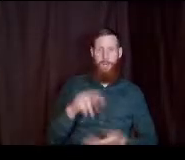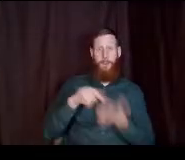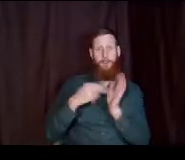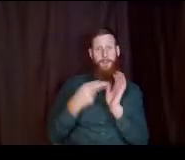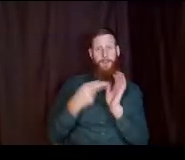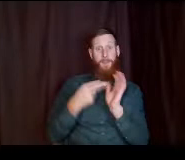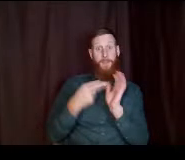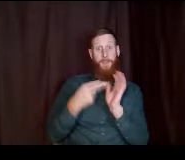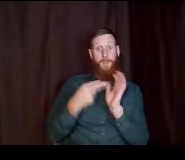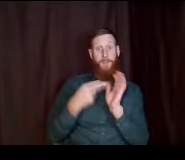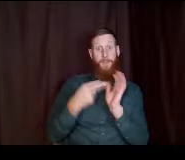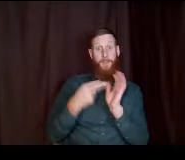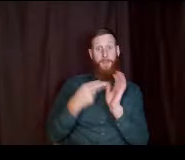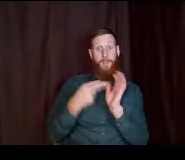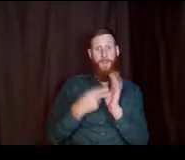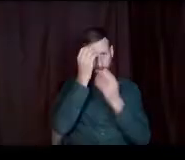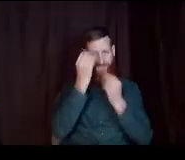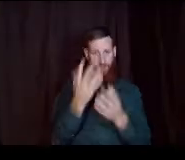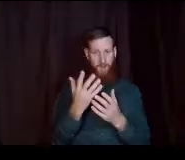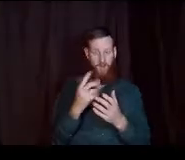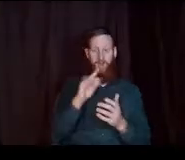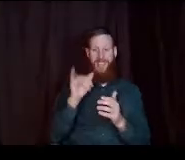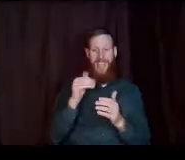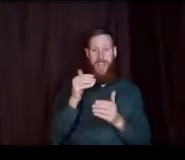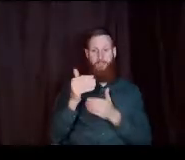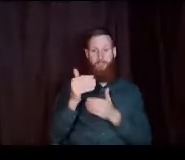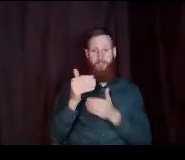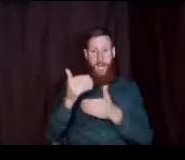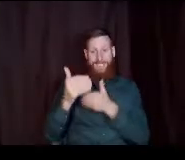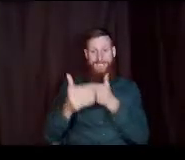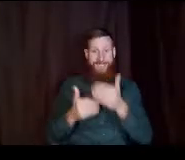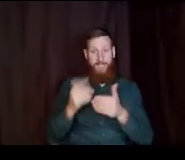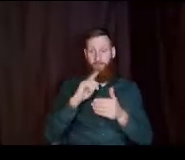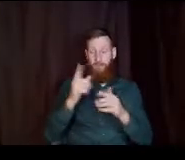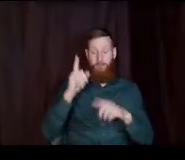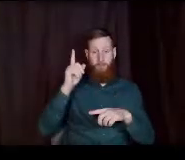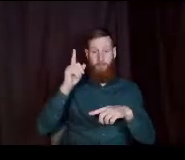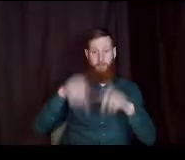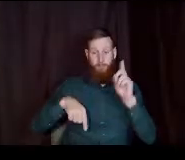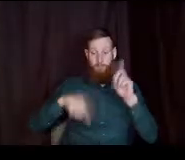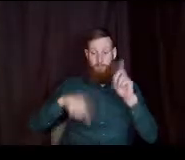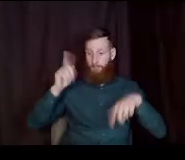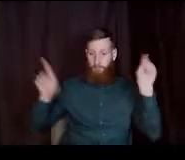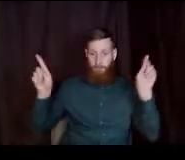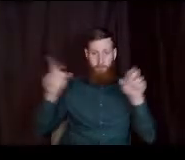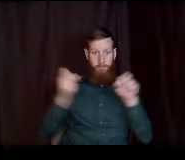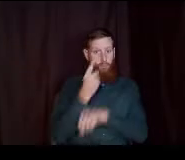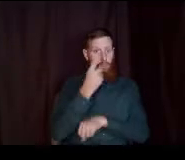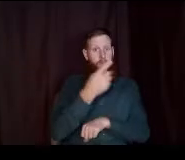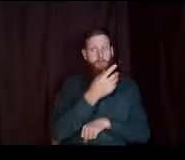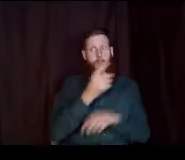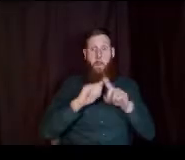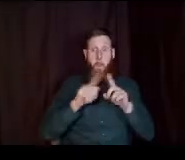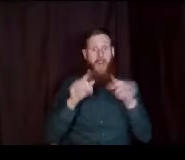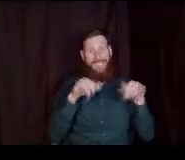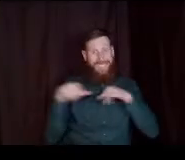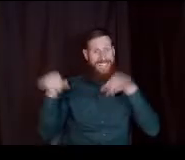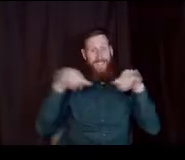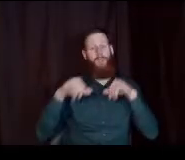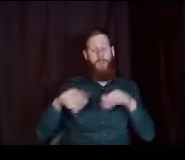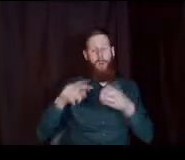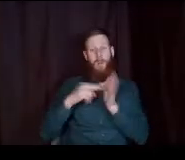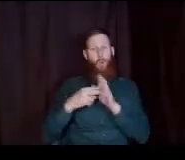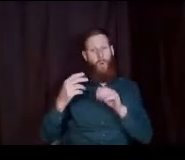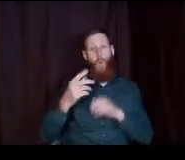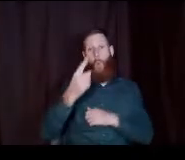you have provided it is a process that is random and it's standard which means that one-third of all students